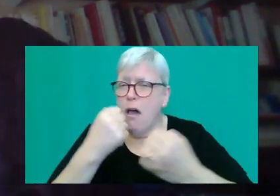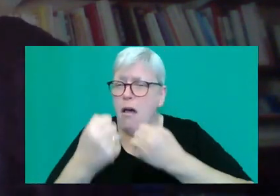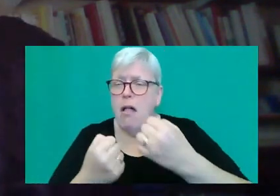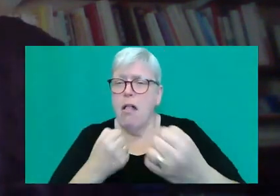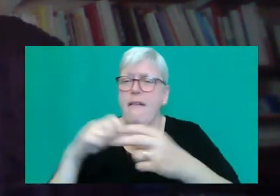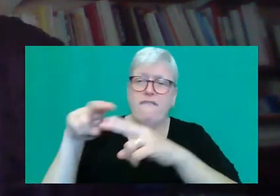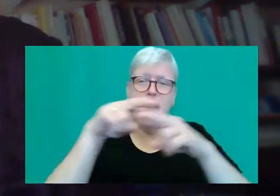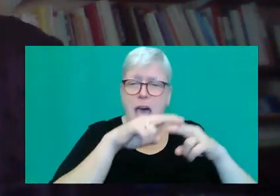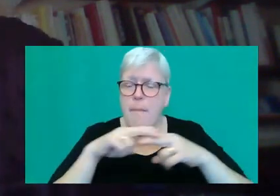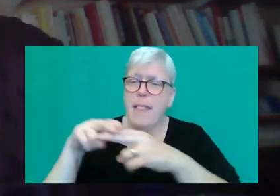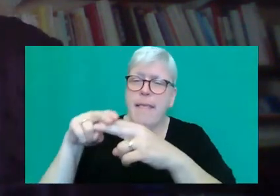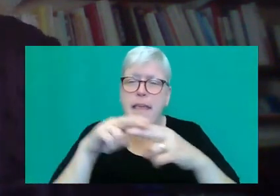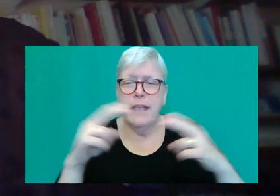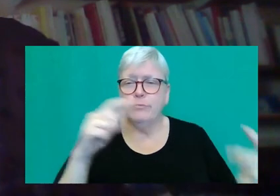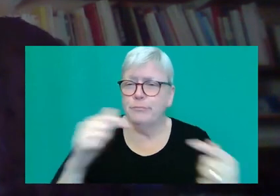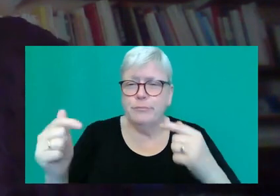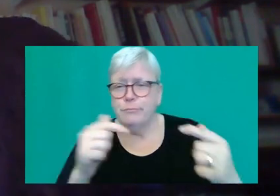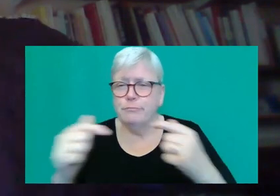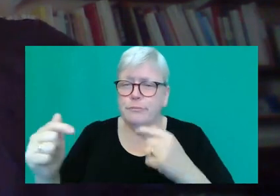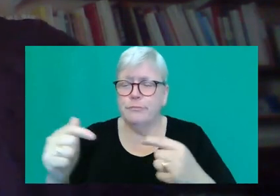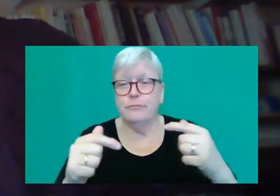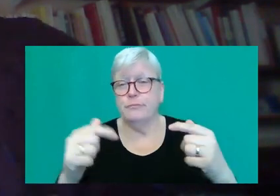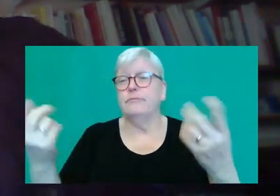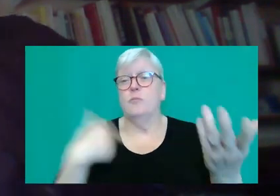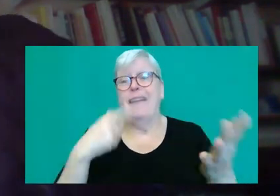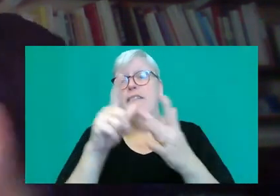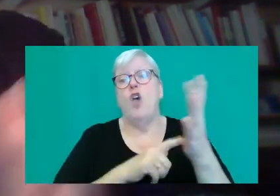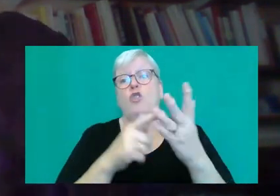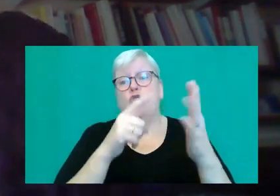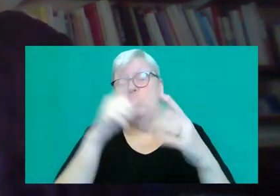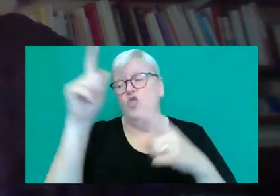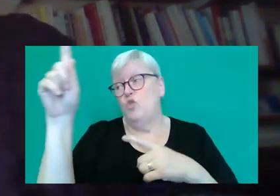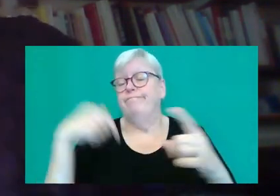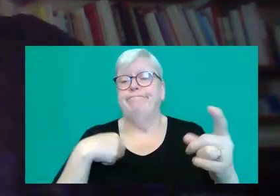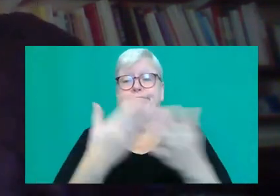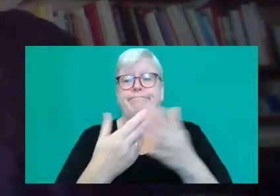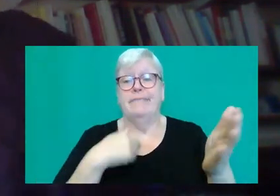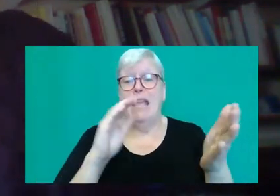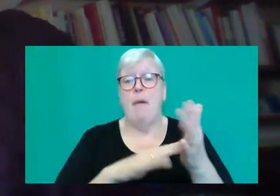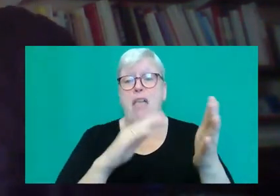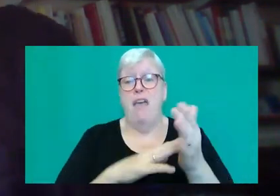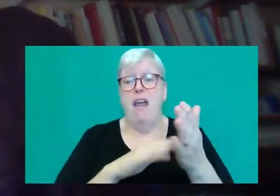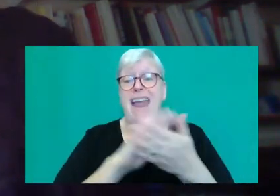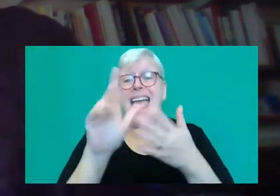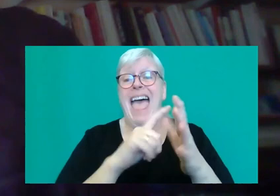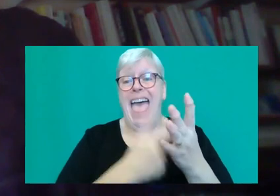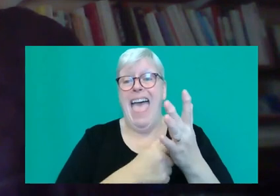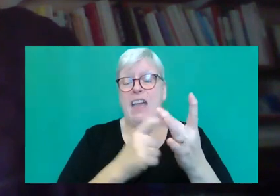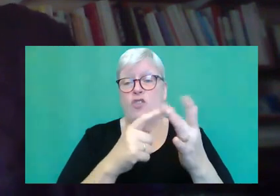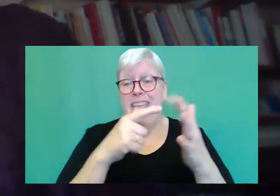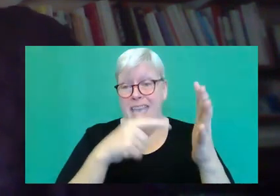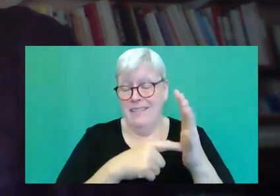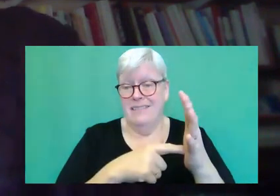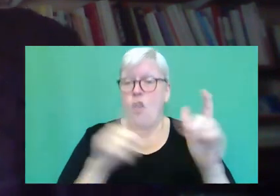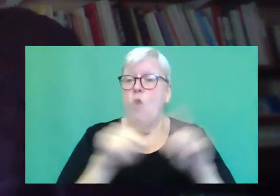and his mother, Harriet Sangster, as well as between Yasmin and her father, Baba or Shaukat. And I wondered if,